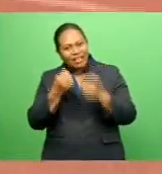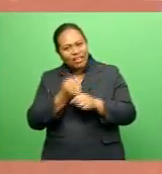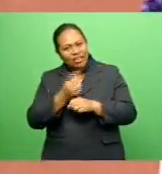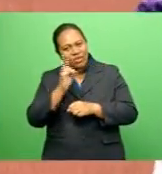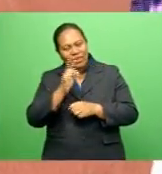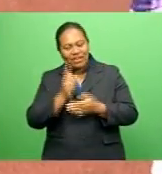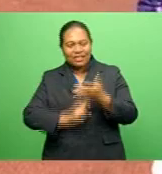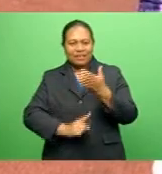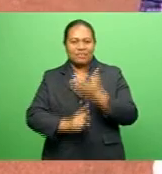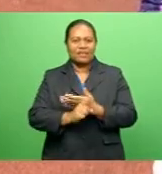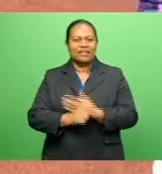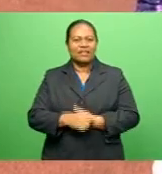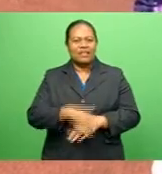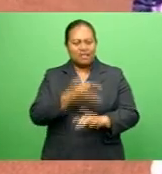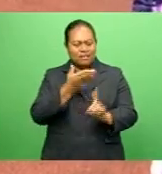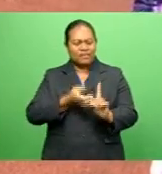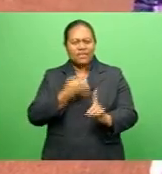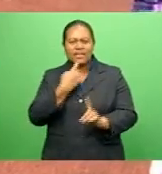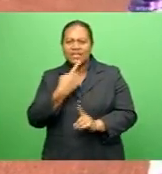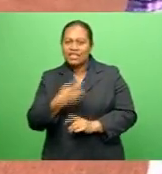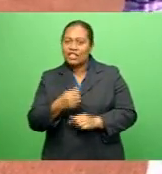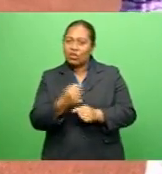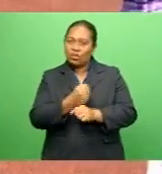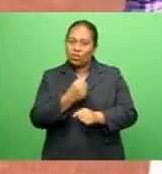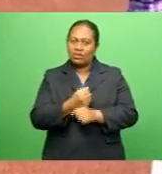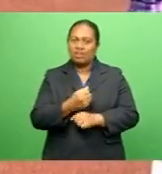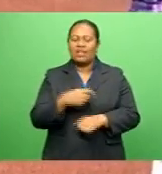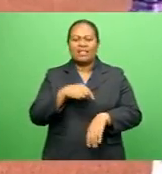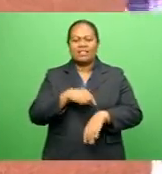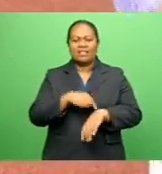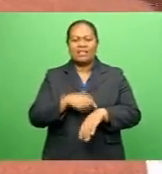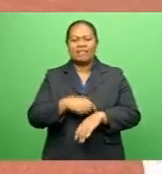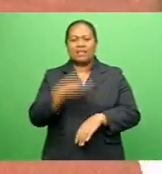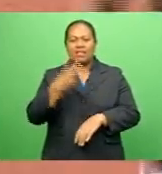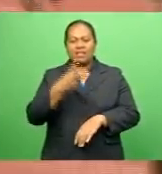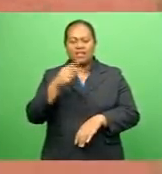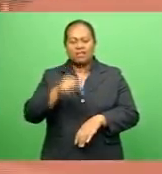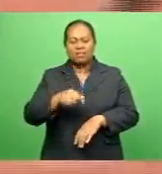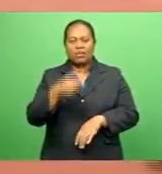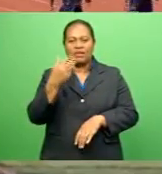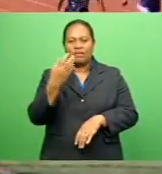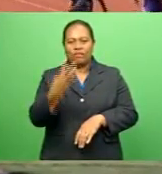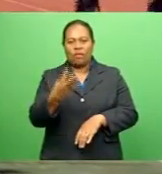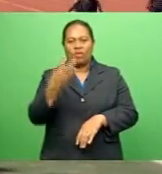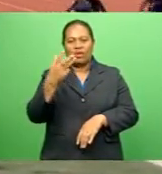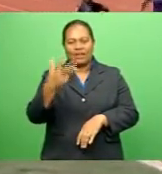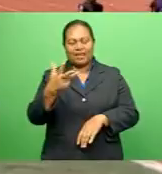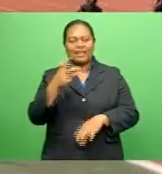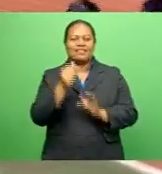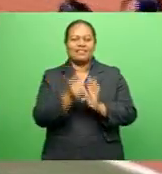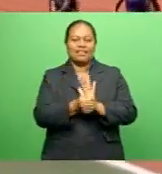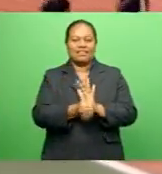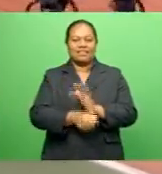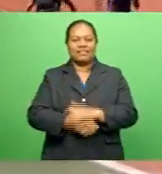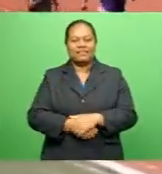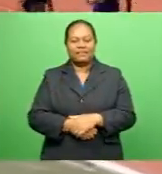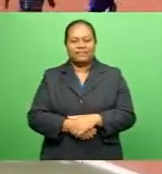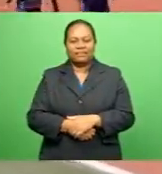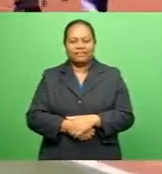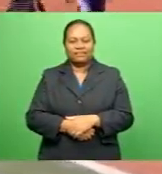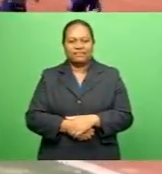Nasi Liva claimed the gold medal running a time of 13.49 seconds Karaline Tavi,